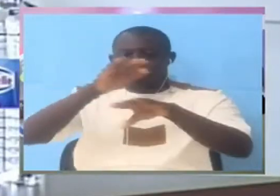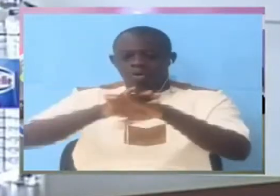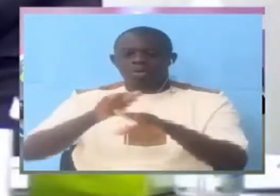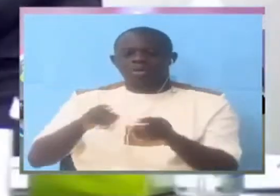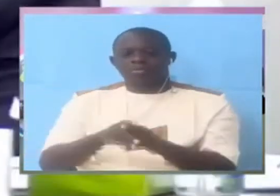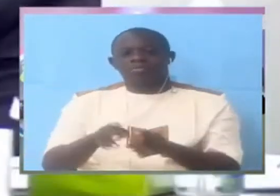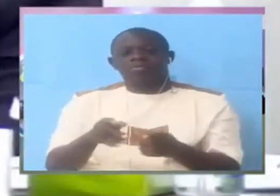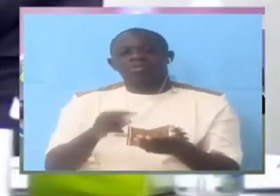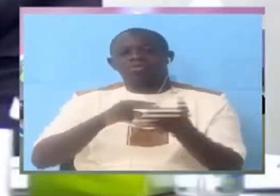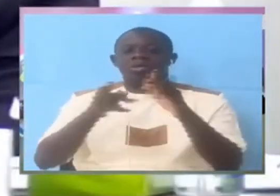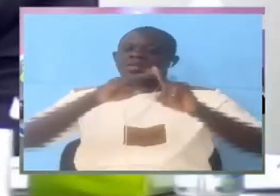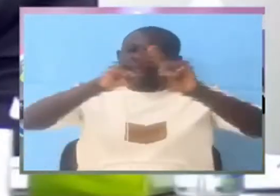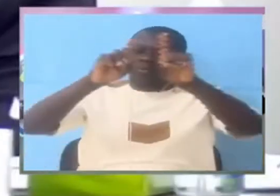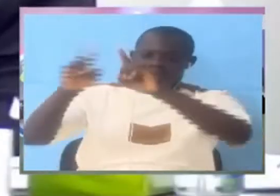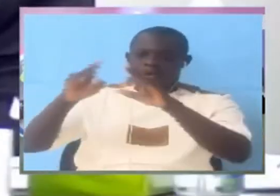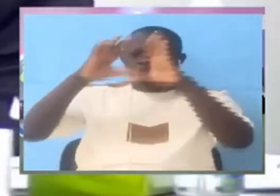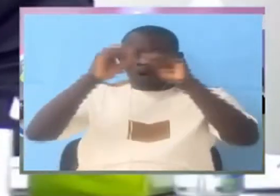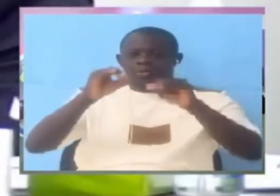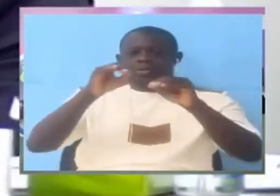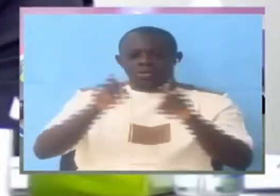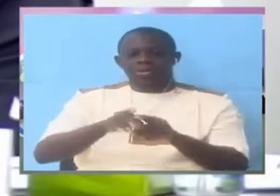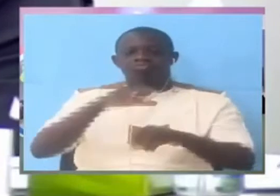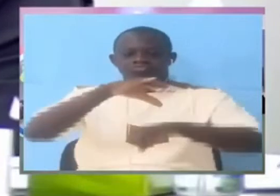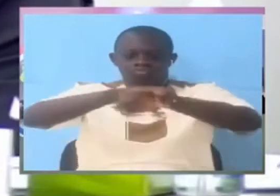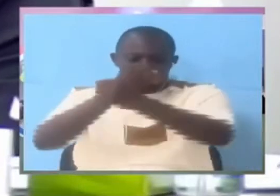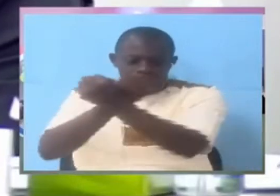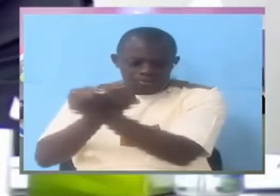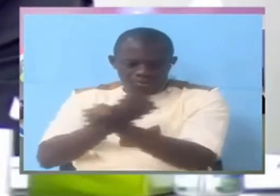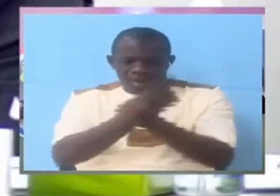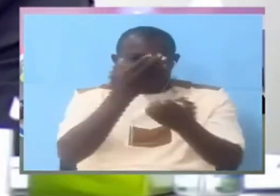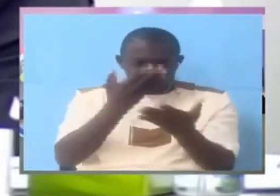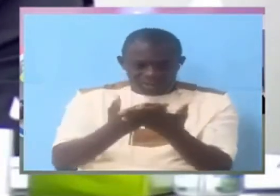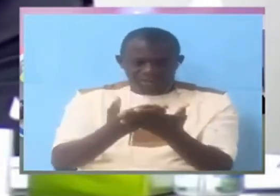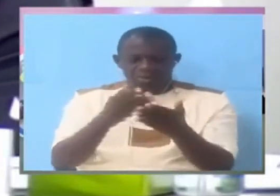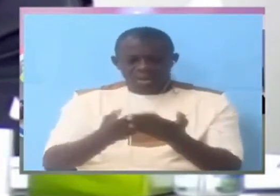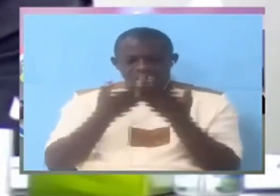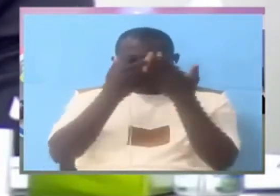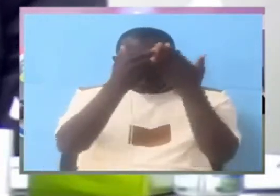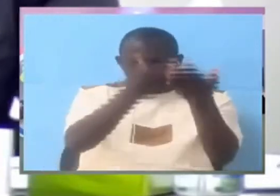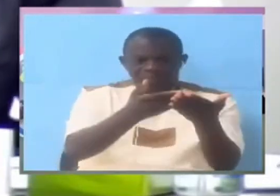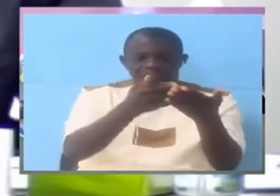various departments would conduct arrests and they would go with the matter to the investigations department